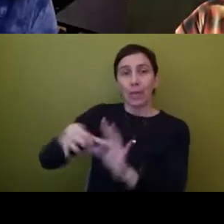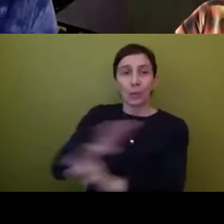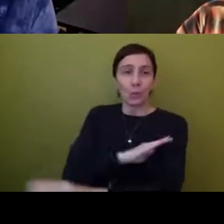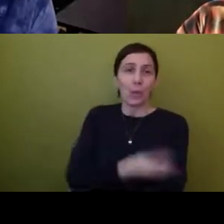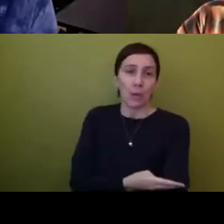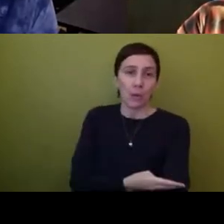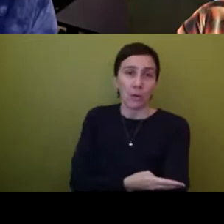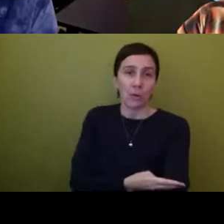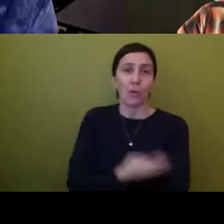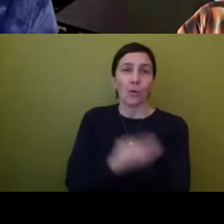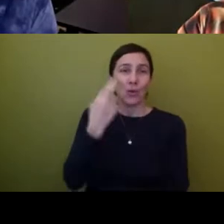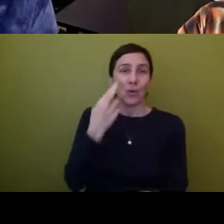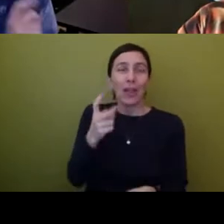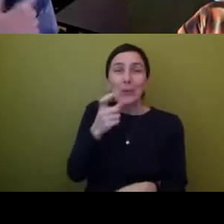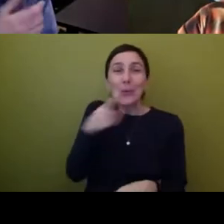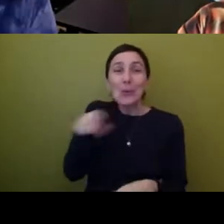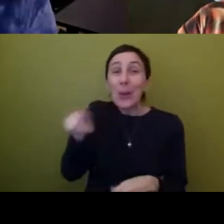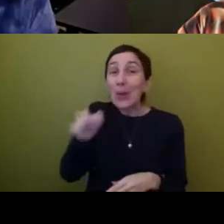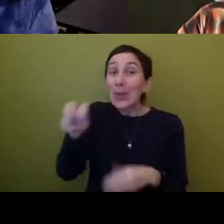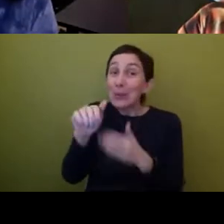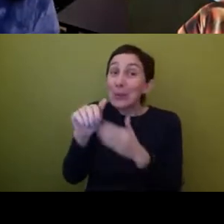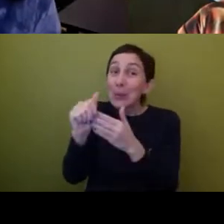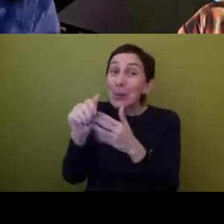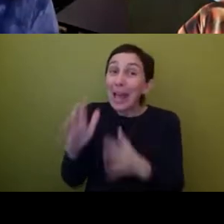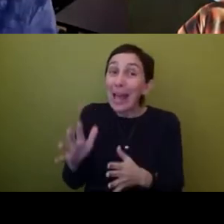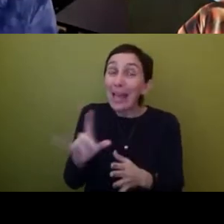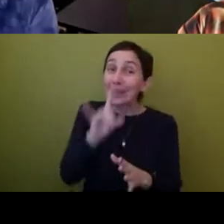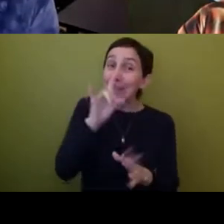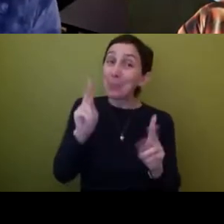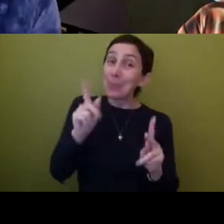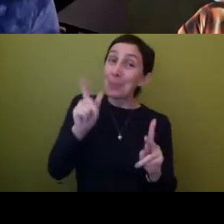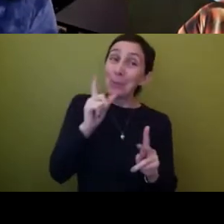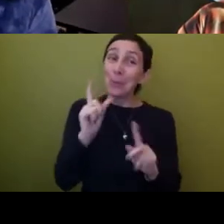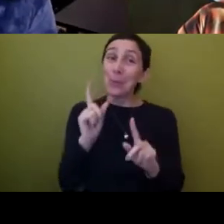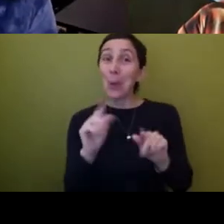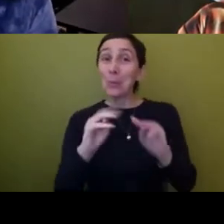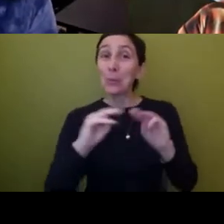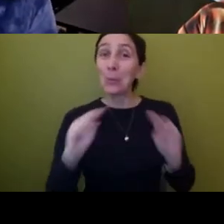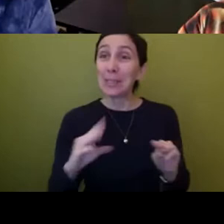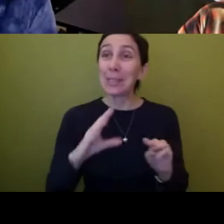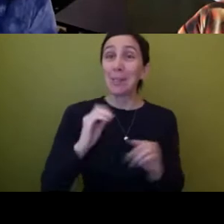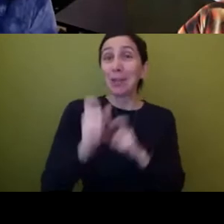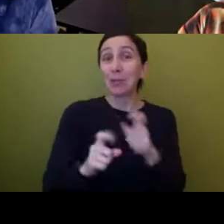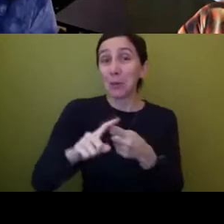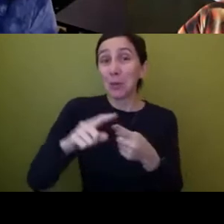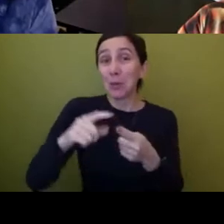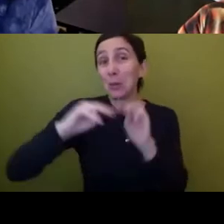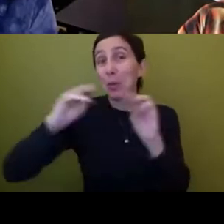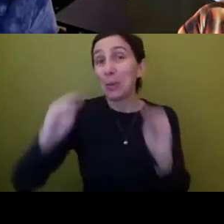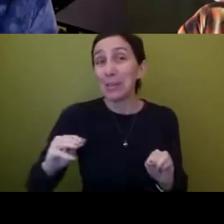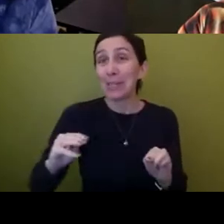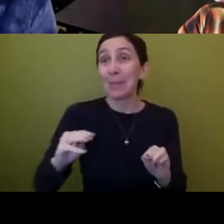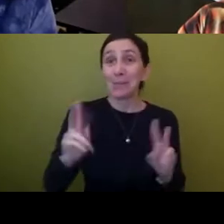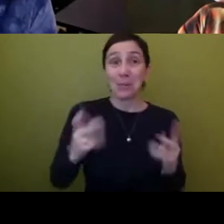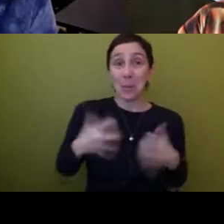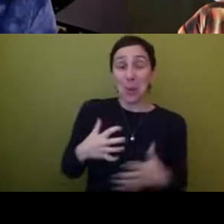who these docents were, things were a little clearer. Yeah. Understanding maybe the power relationship there. Now, as,